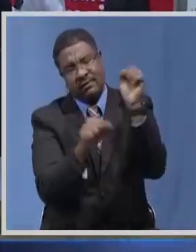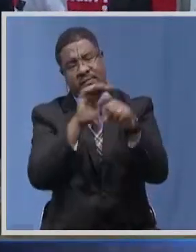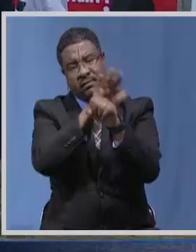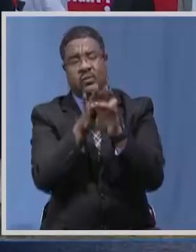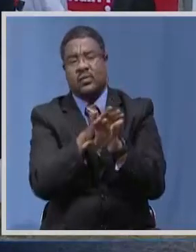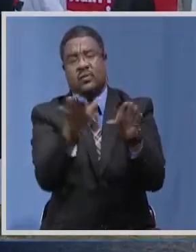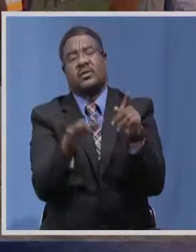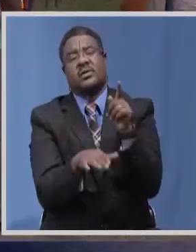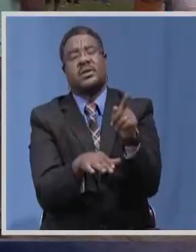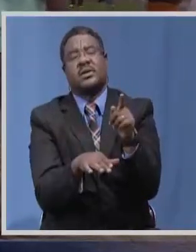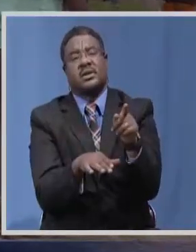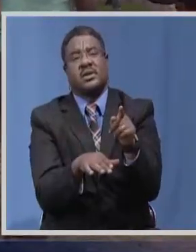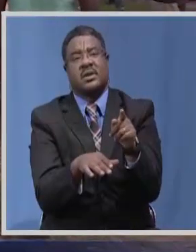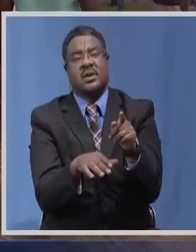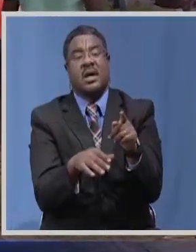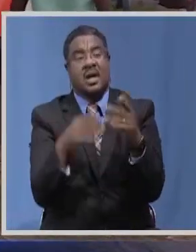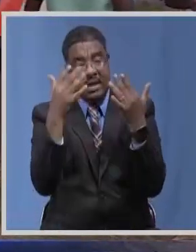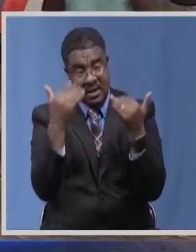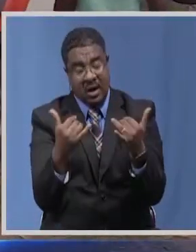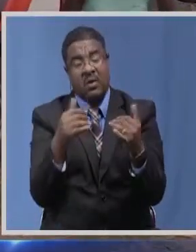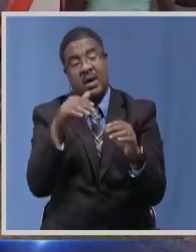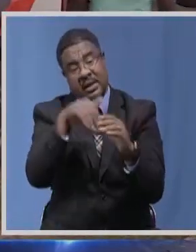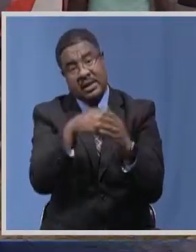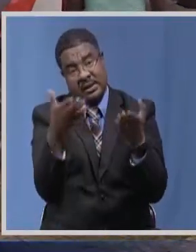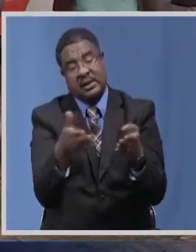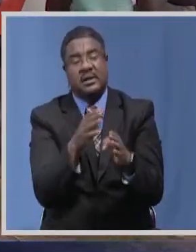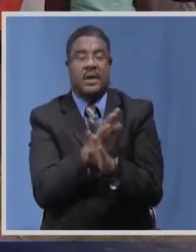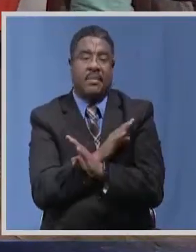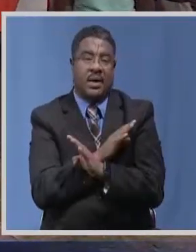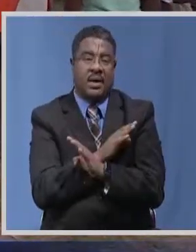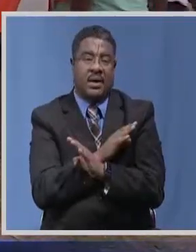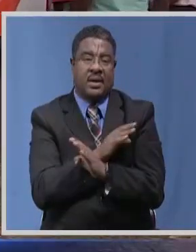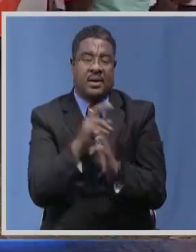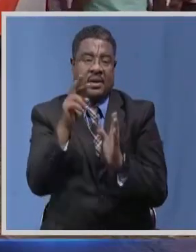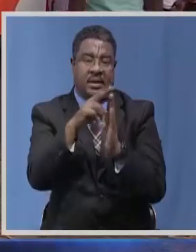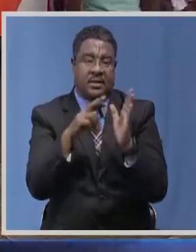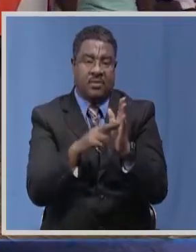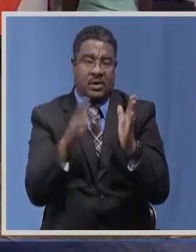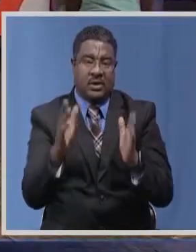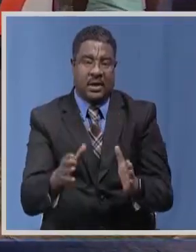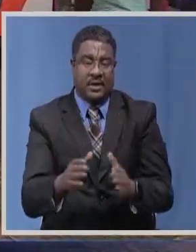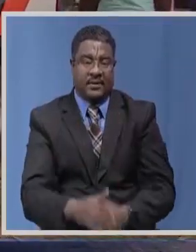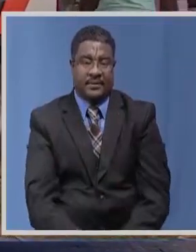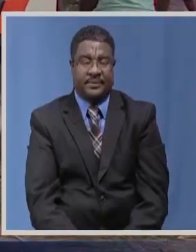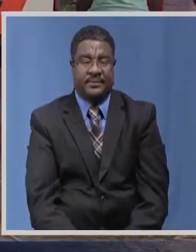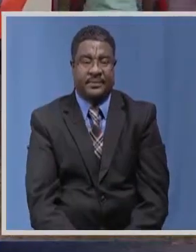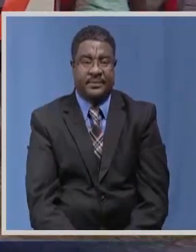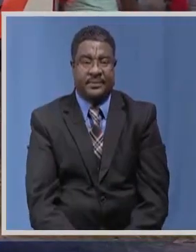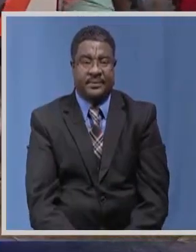which has suffered claim three lives in the country Brian Mowale, ZNBC News,